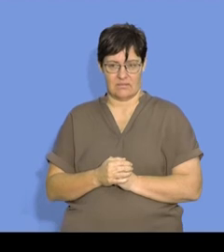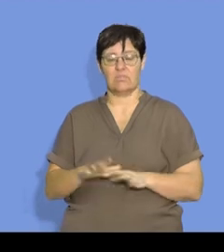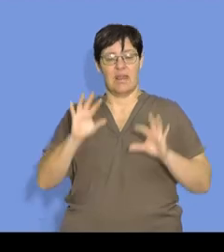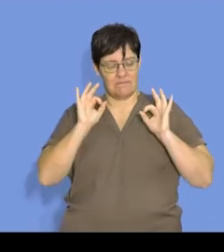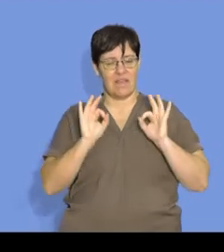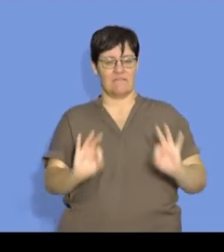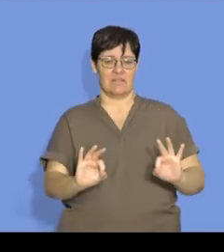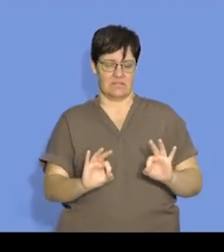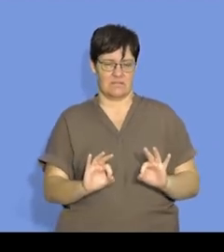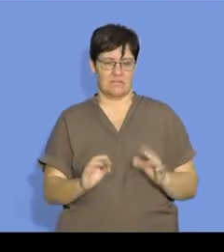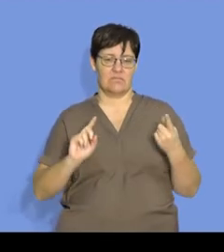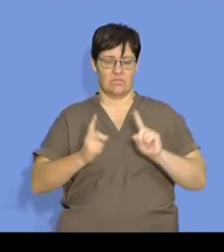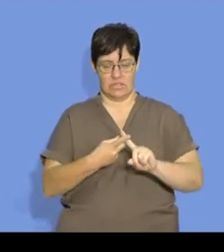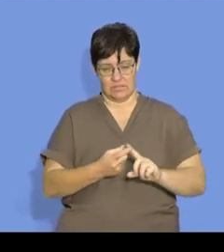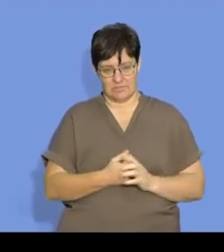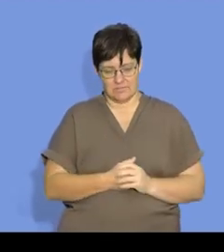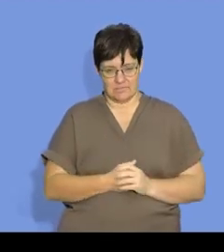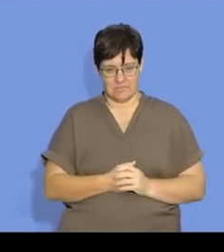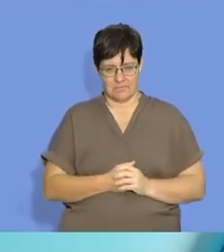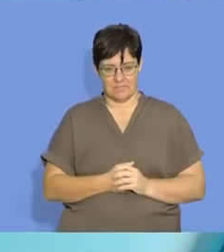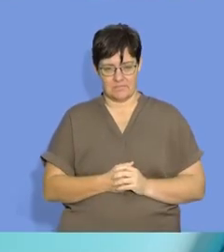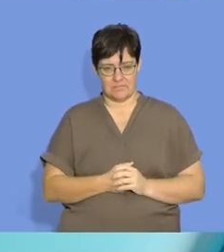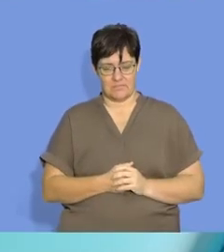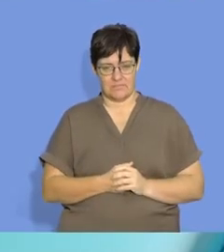an effective collision.